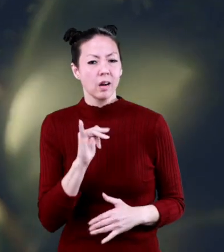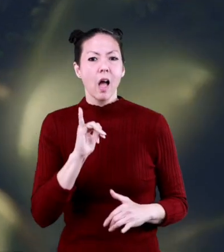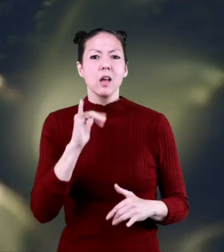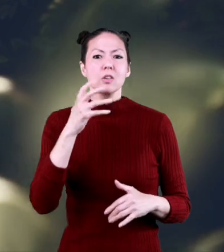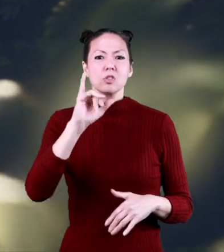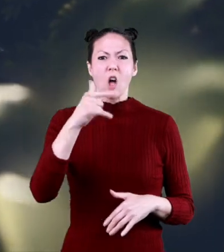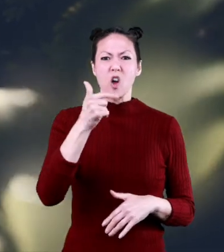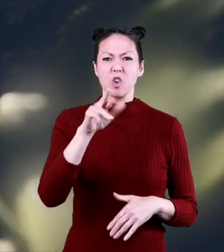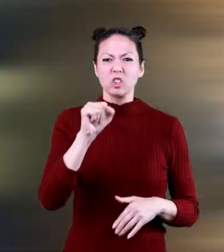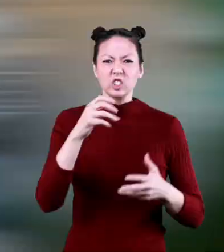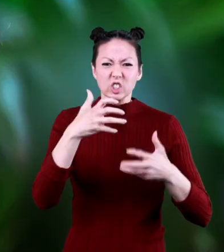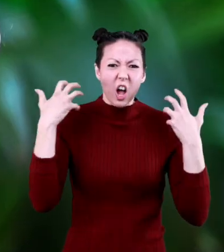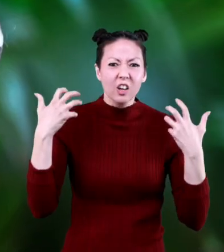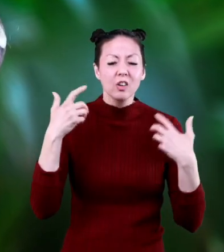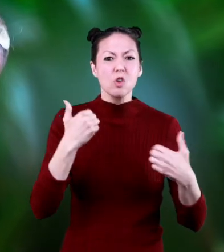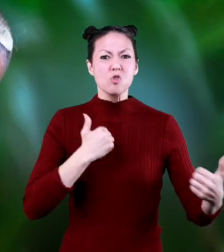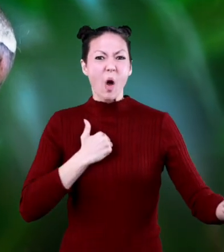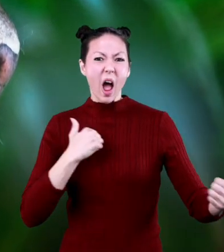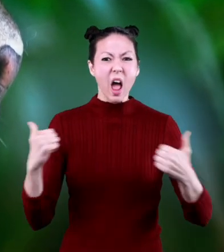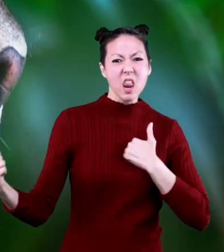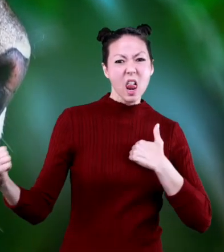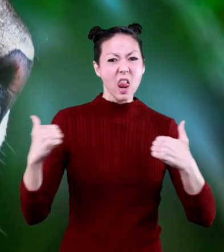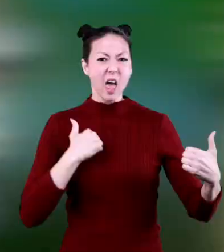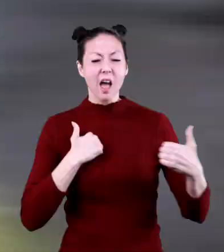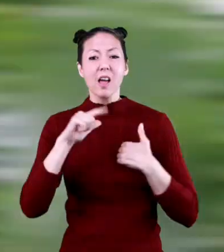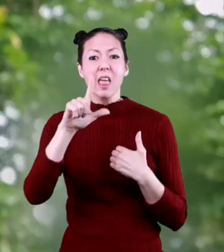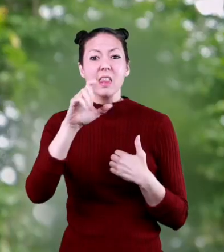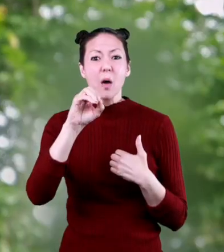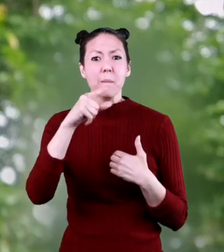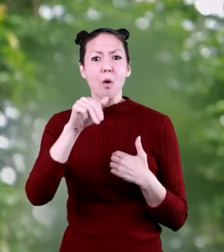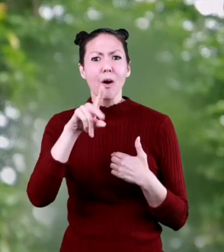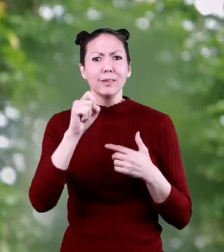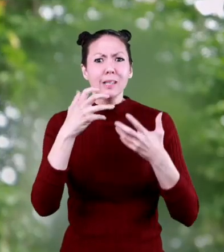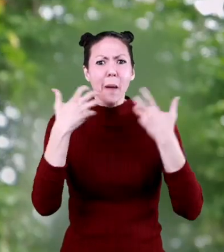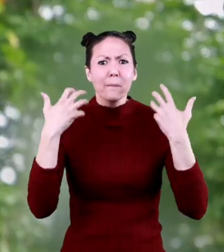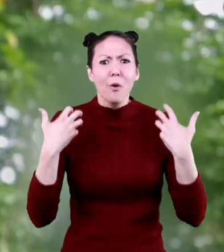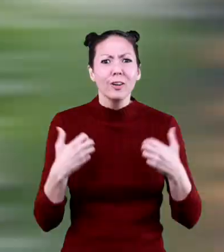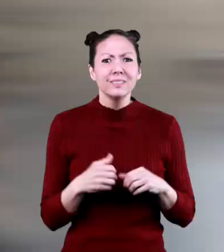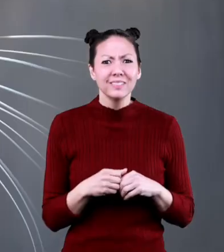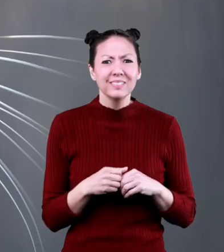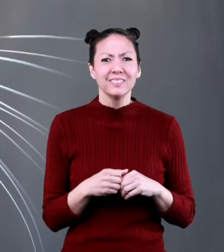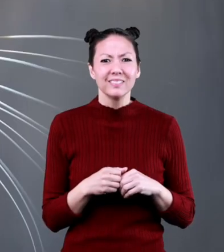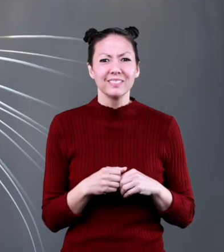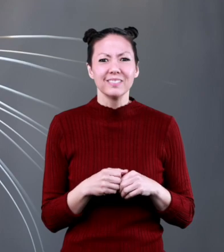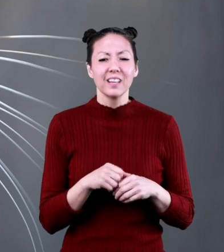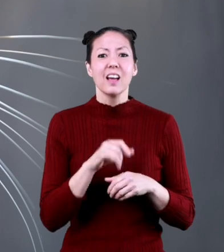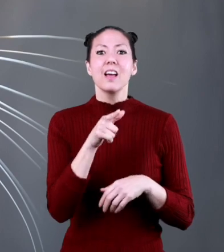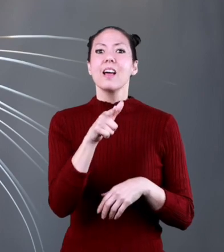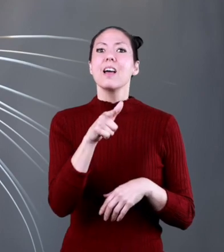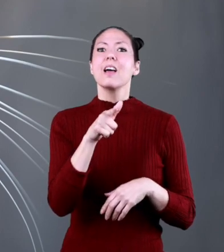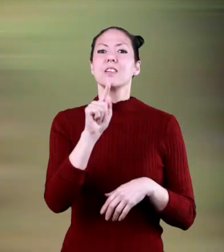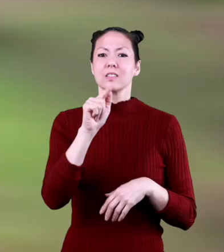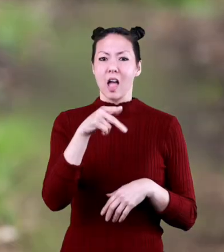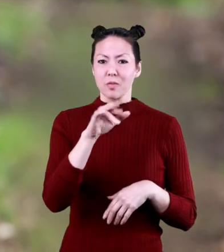for animals like jaguars, gorillas, leopards,